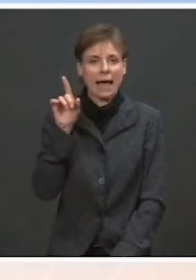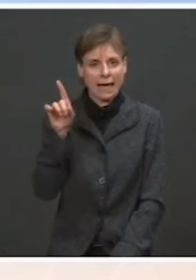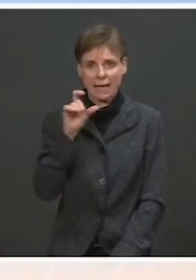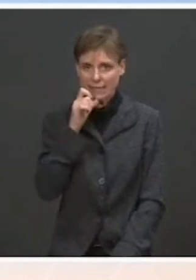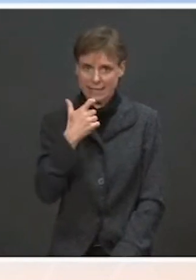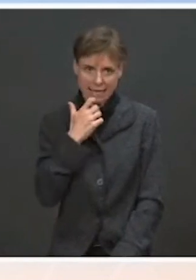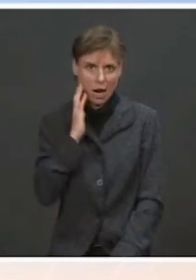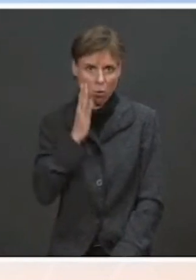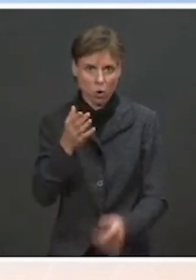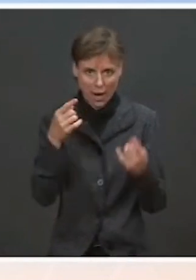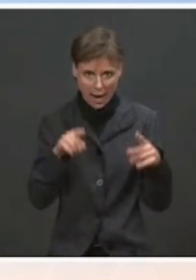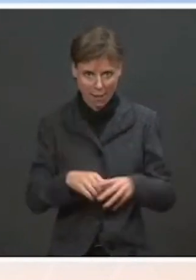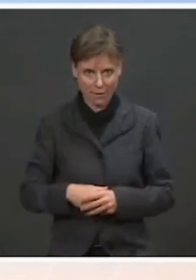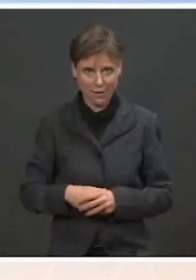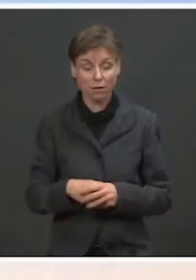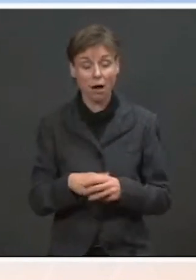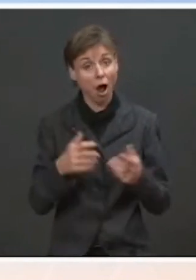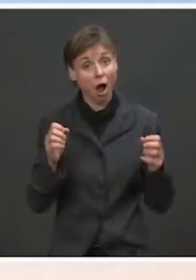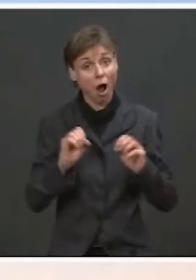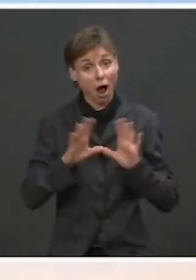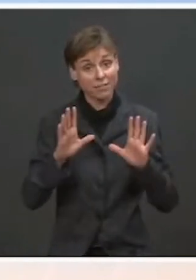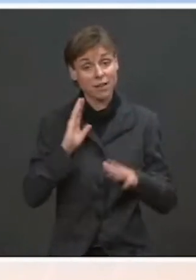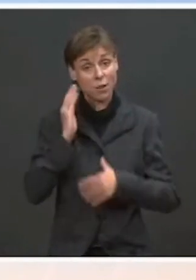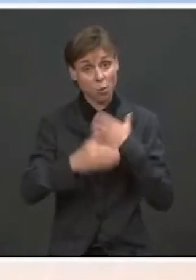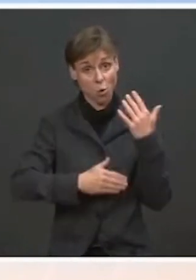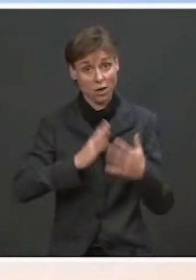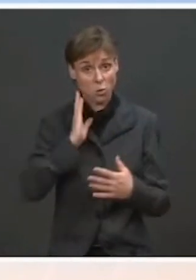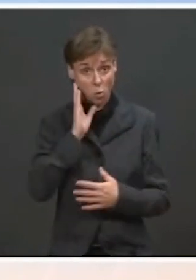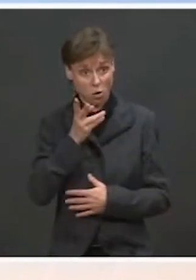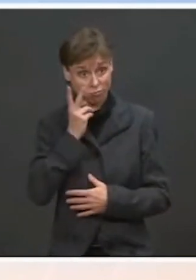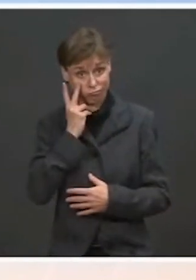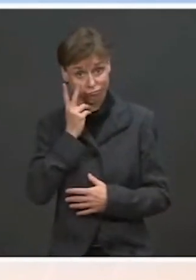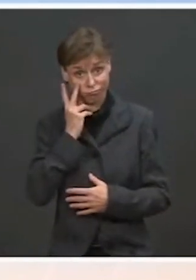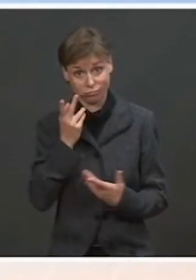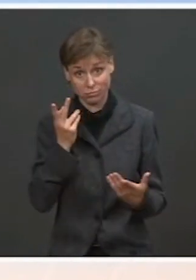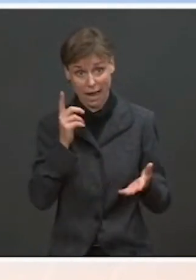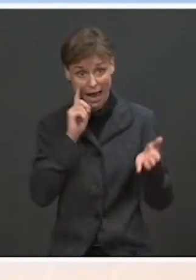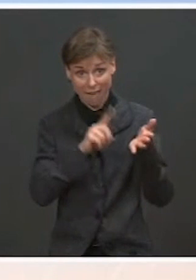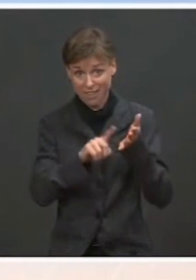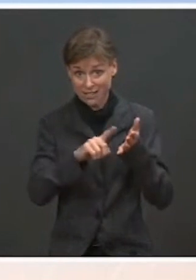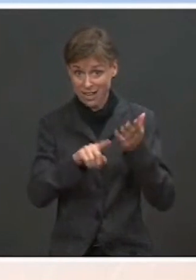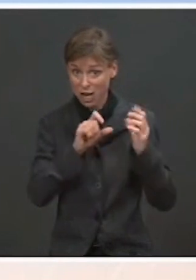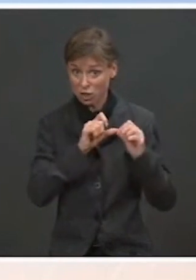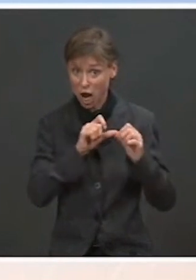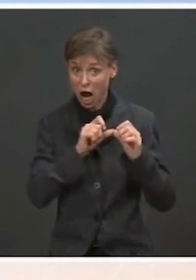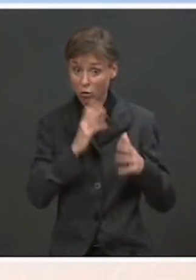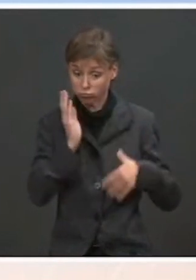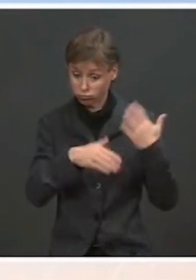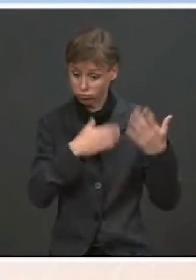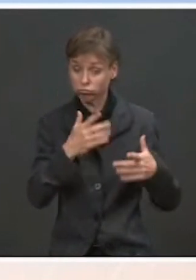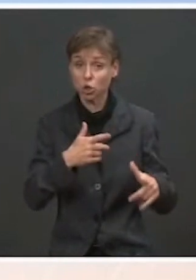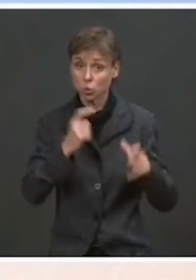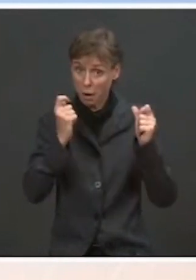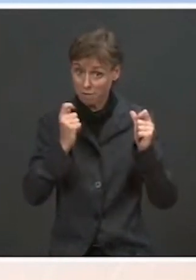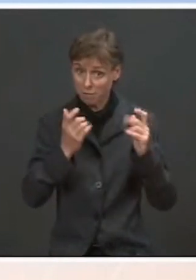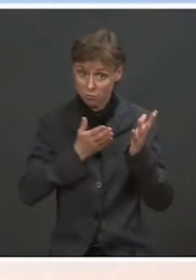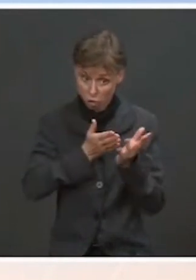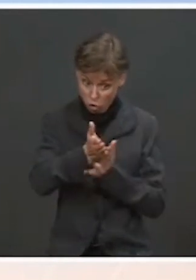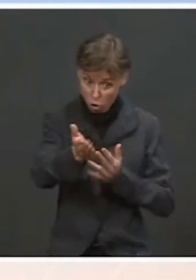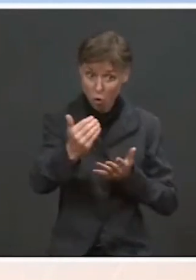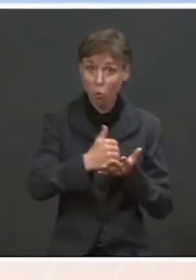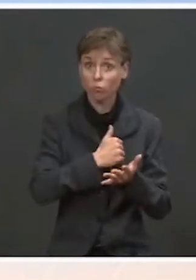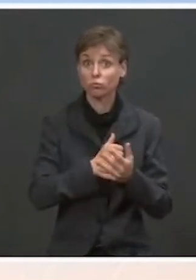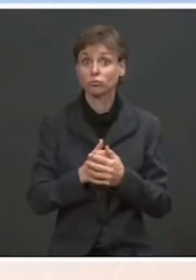Obviously, the process is going to play out. There's an ongoing investigation. That should be swift. It should be thorough. And